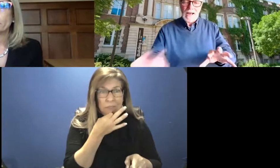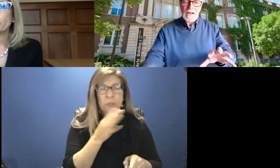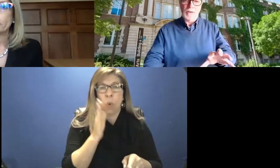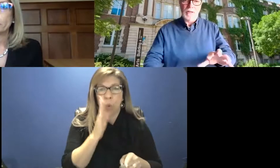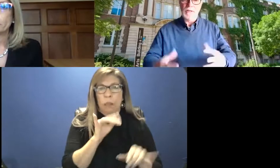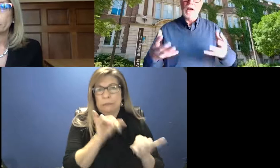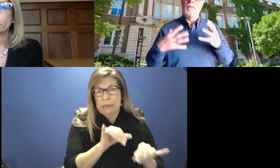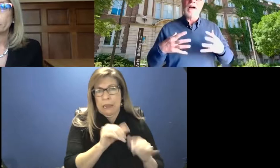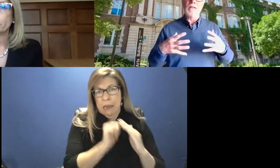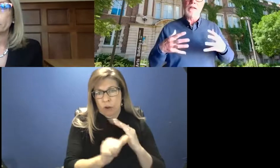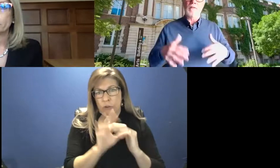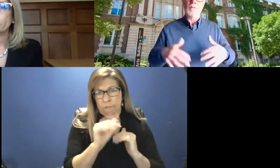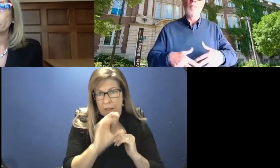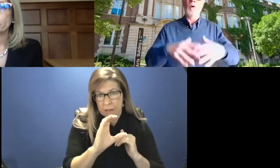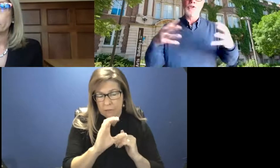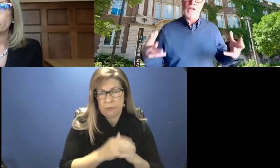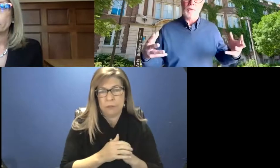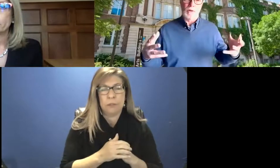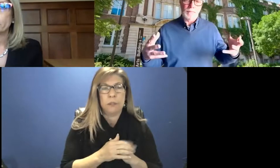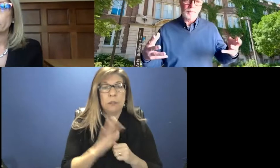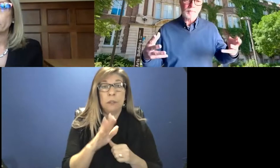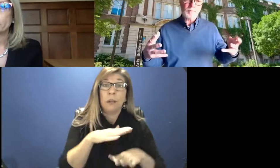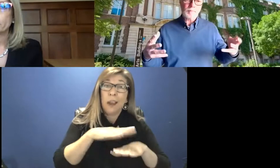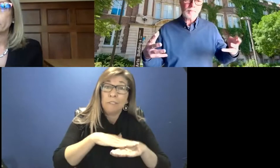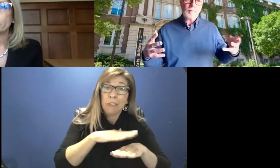faculties. Advising that is more general